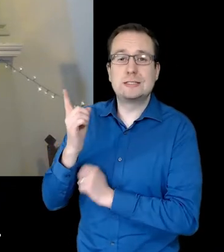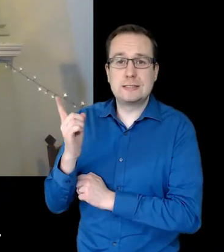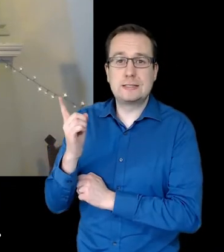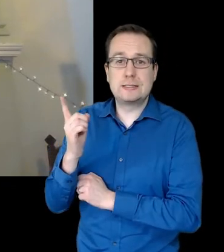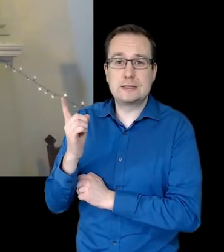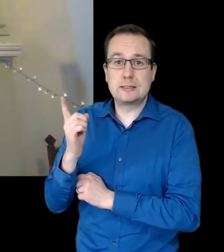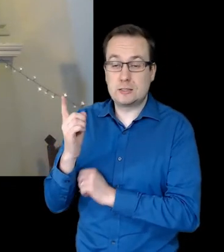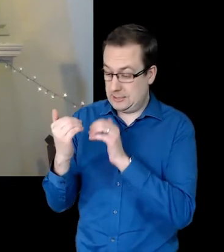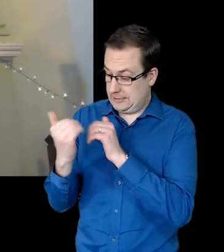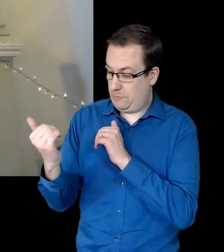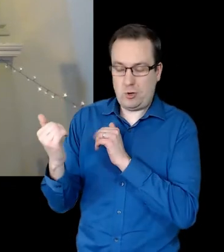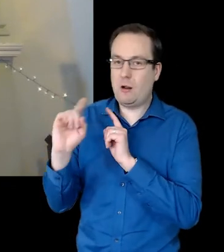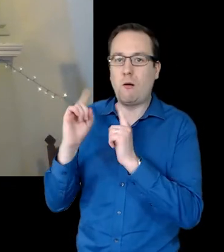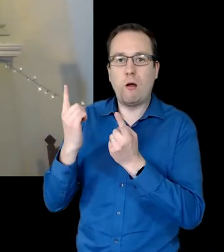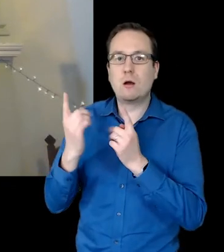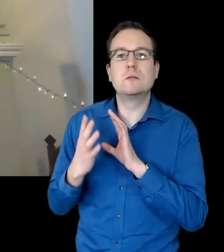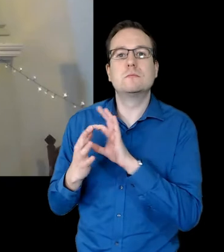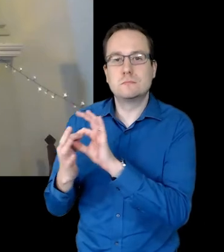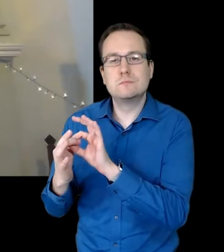separate us.